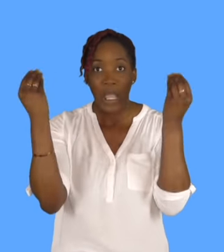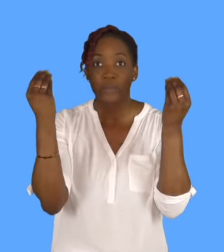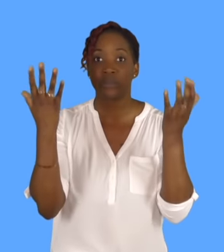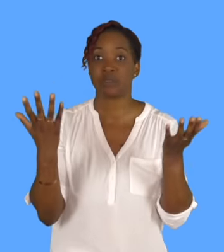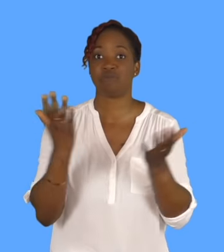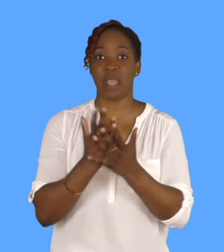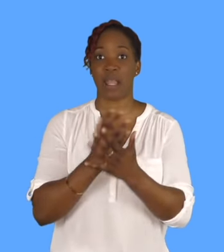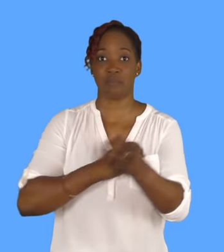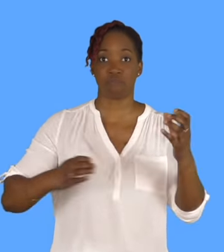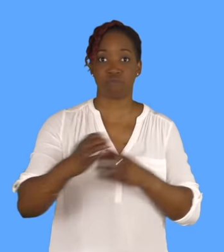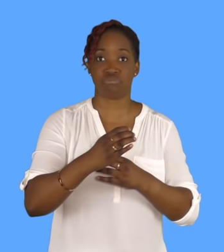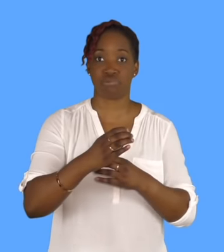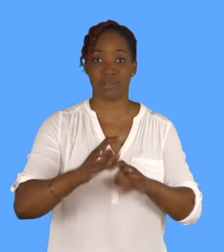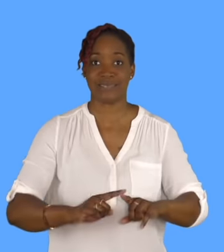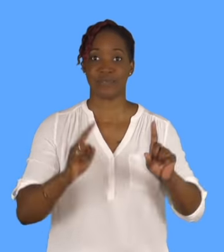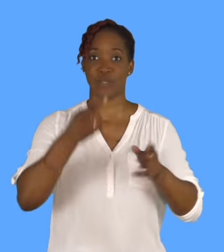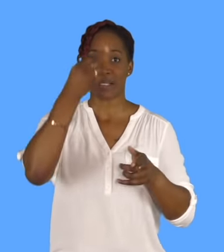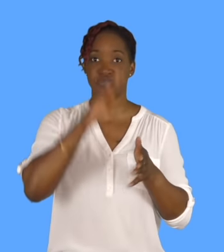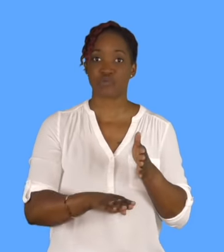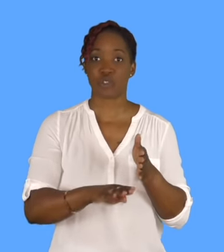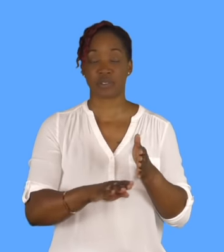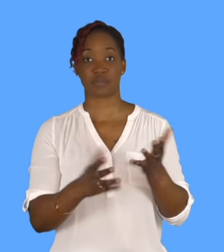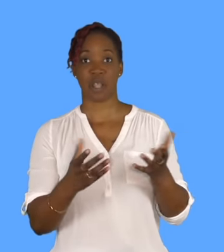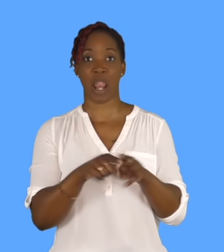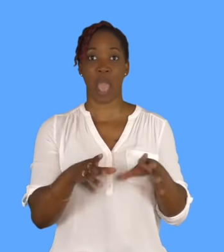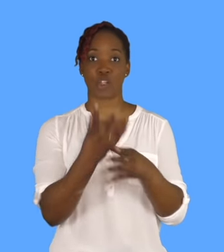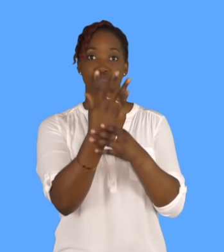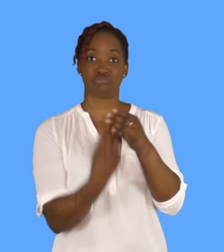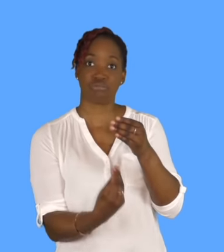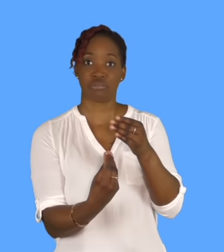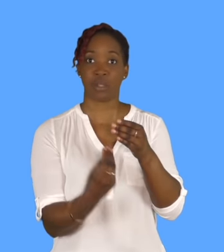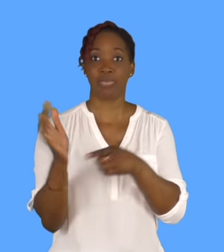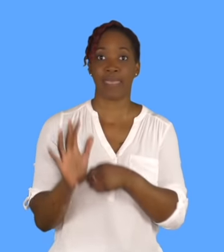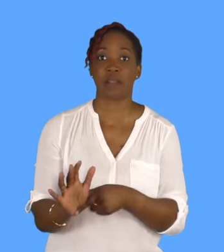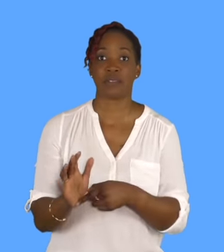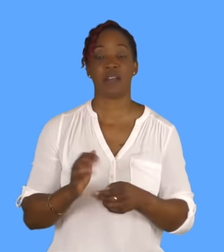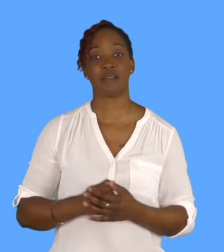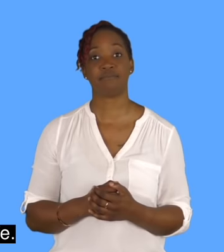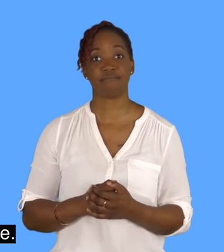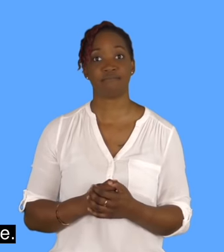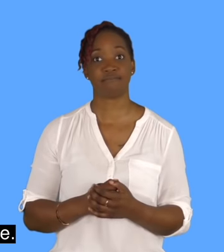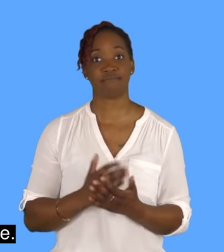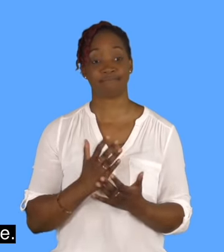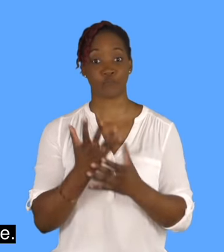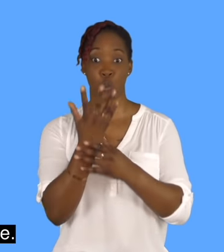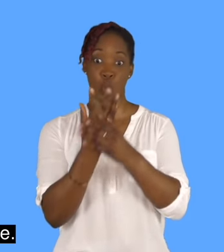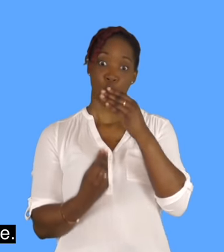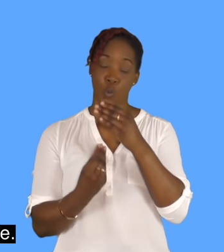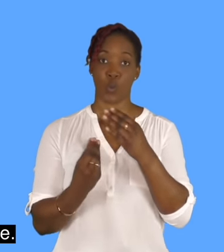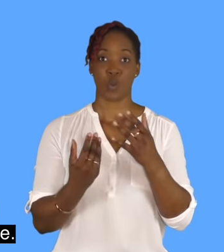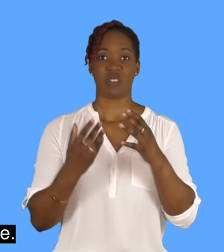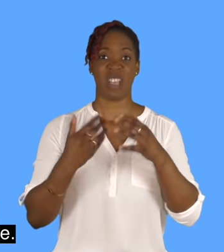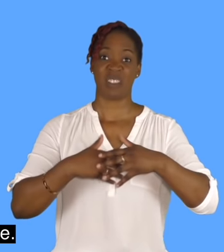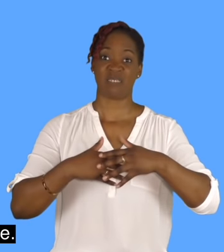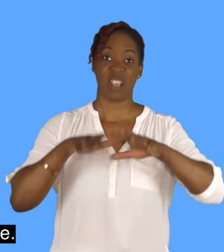It's like a submersive theatre. Like, it's just, you know, it's totally, you're submerged in another world, and you're just experiencing